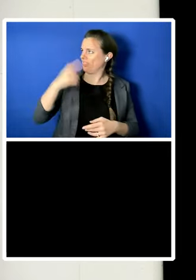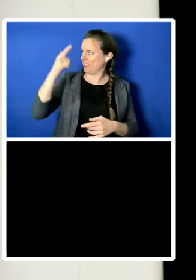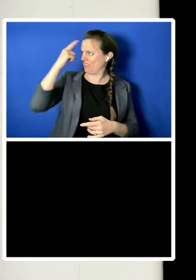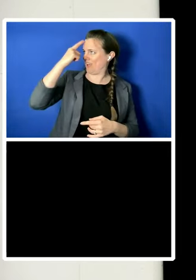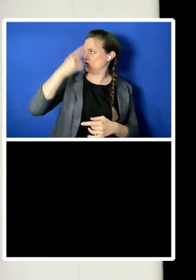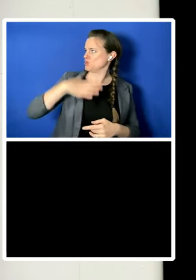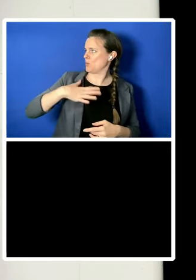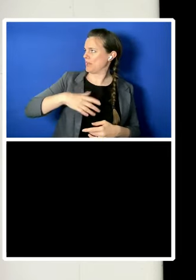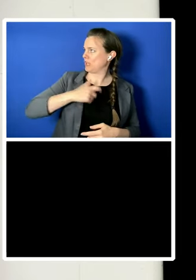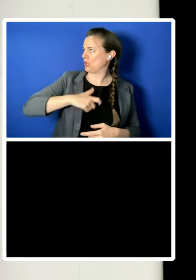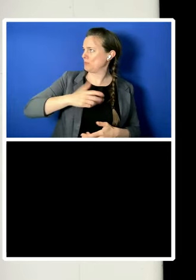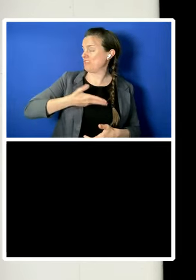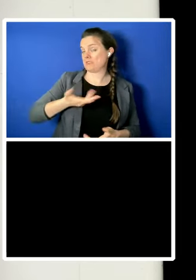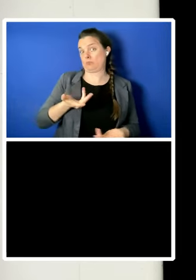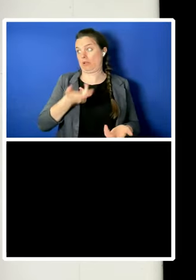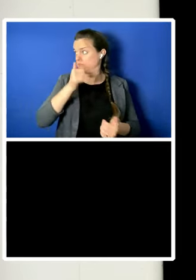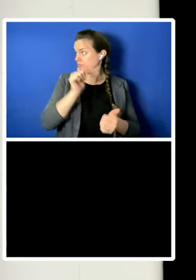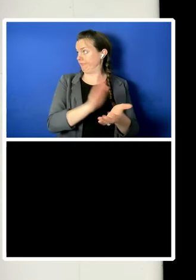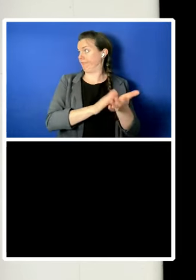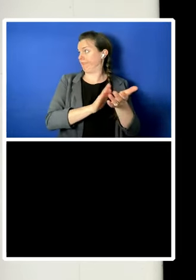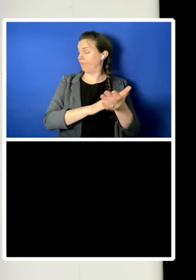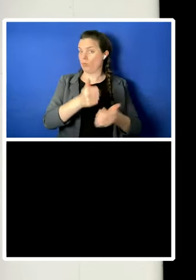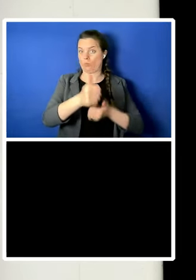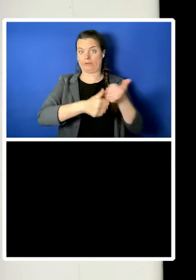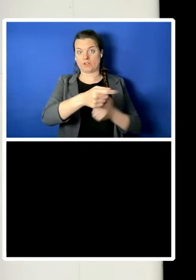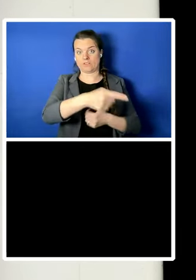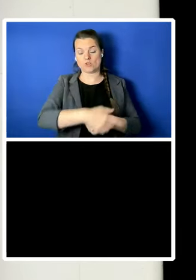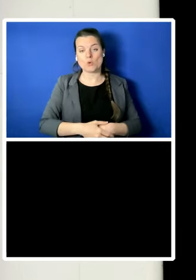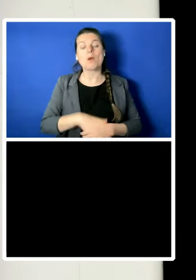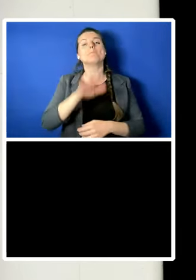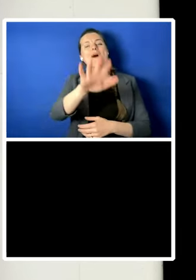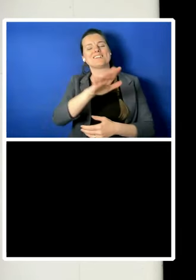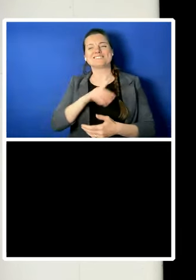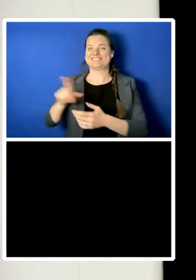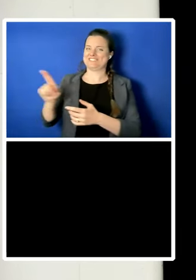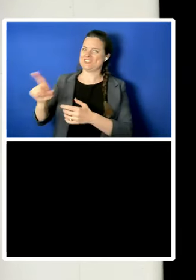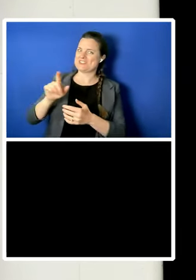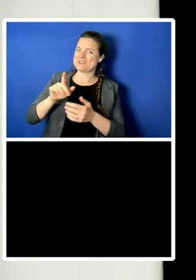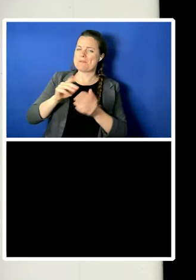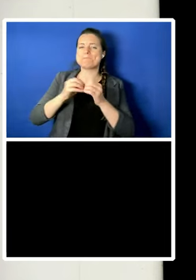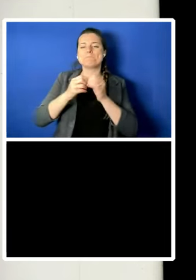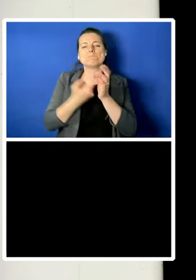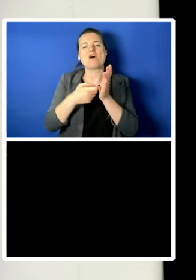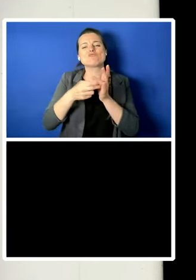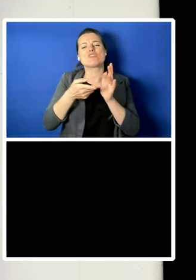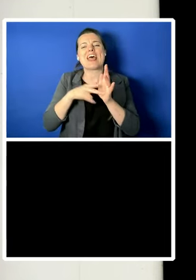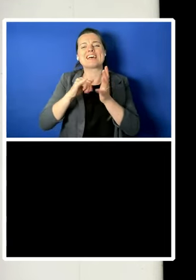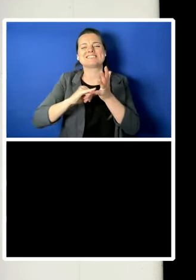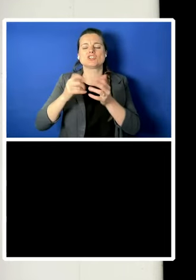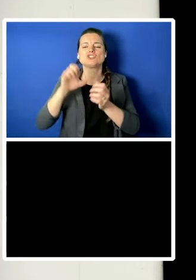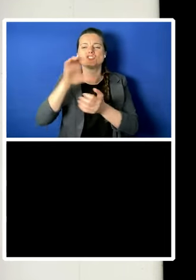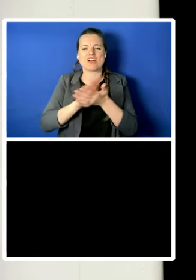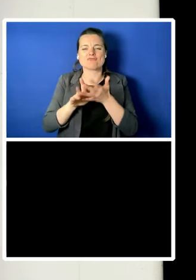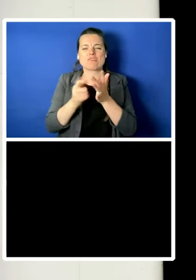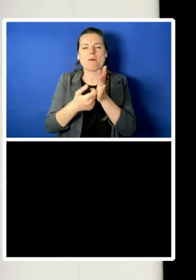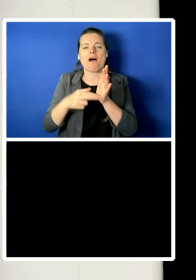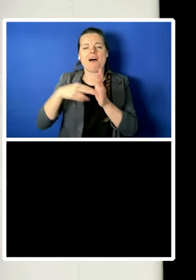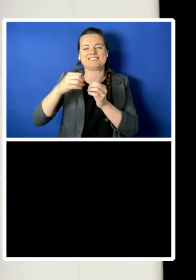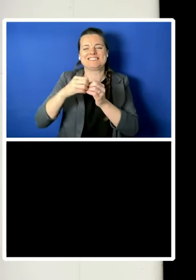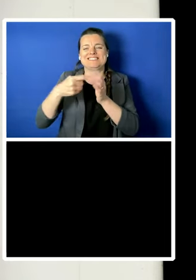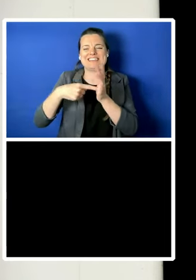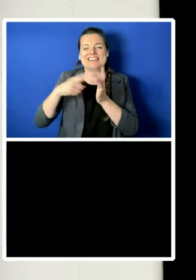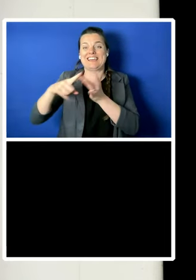perplexing developments in her excellent and useful book, which is on sale after this event. Get your hands on a copy.